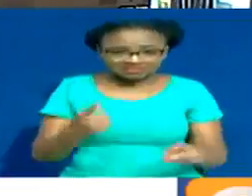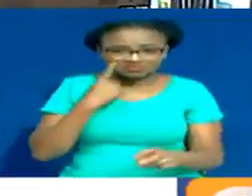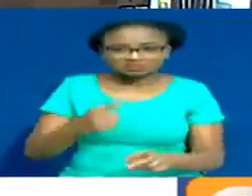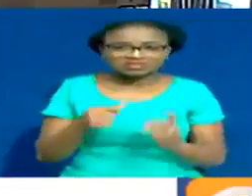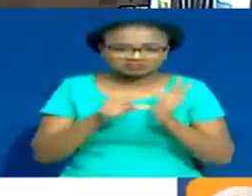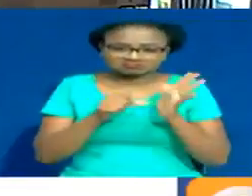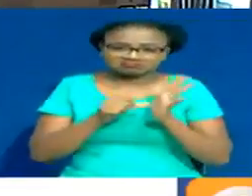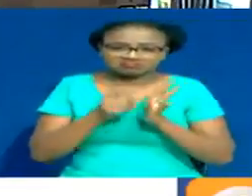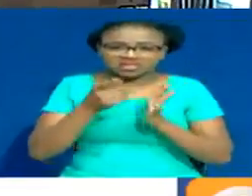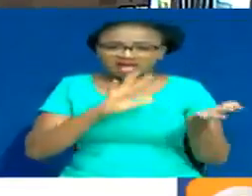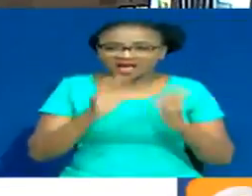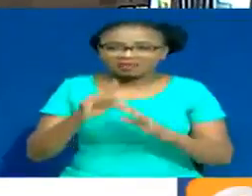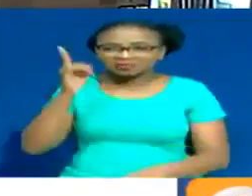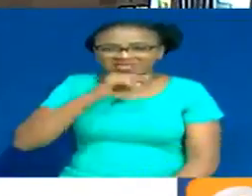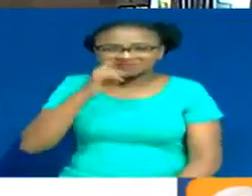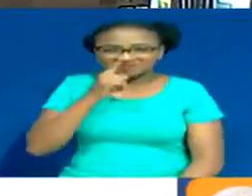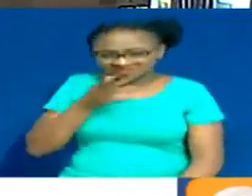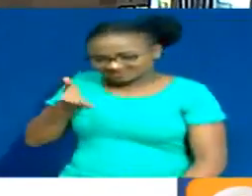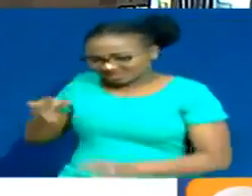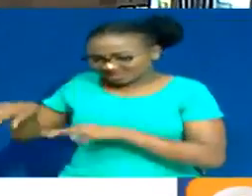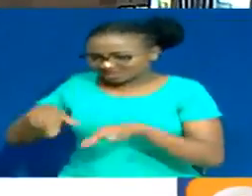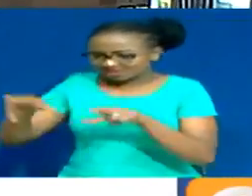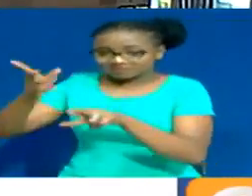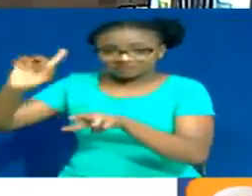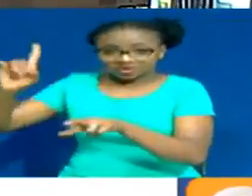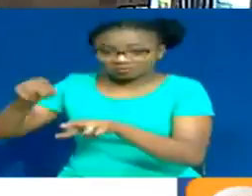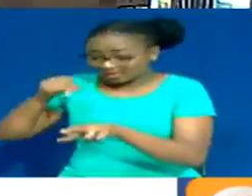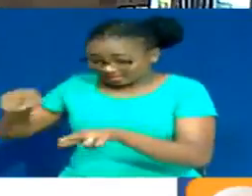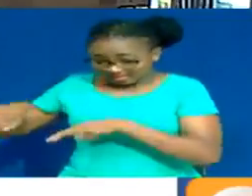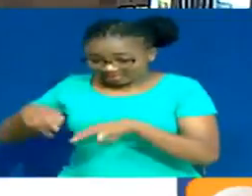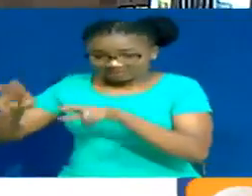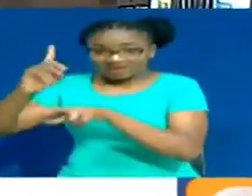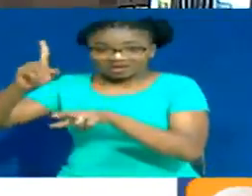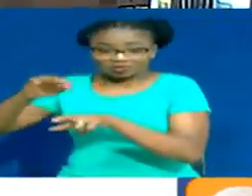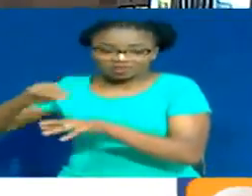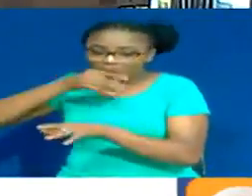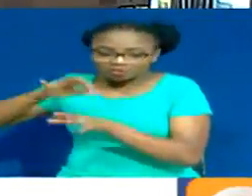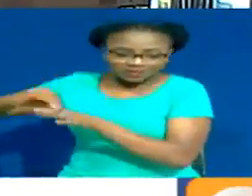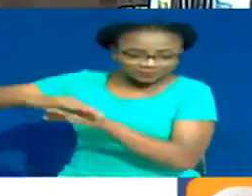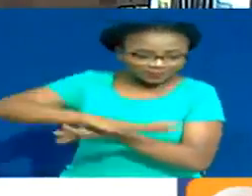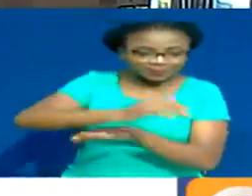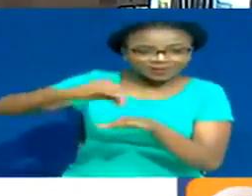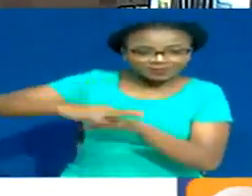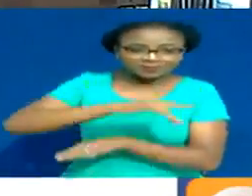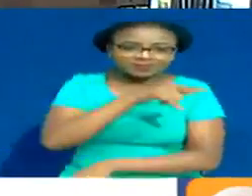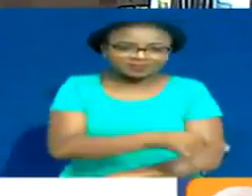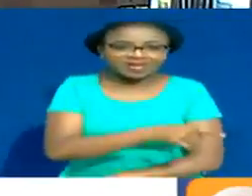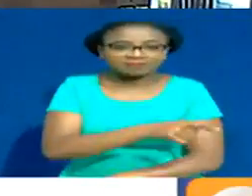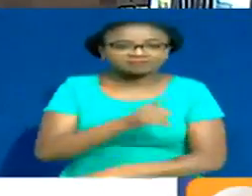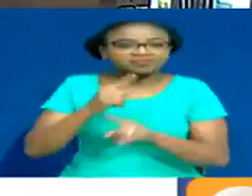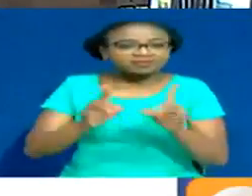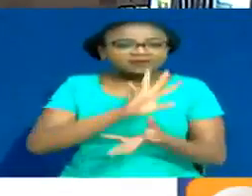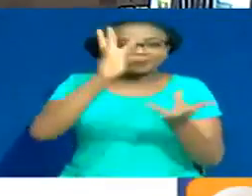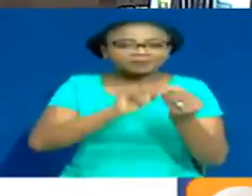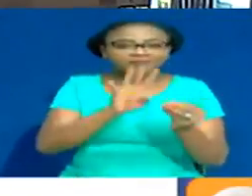alarm over the pollution levels in Nairobi River, which will be a key source of water for the dam. But as Chemutai Gowin reports,